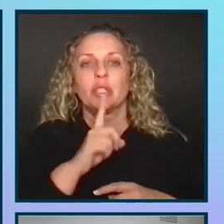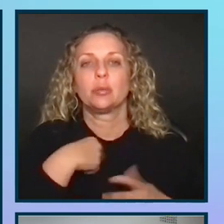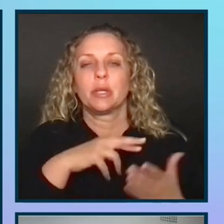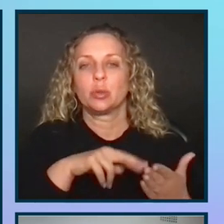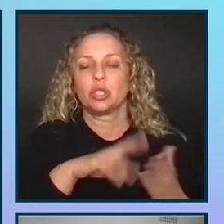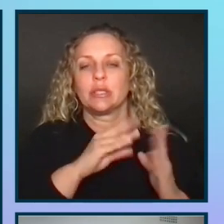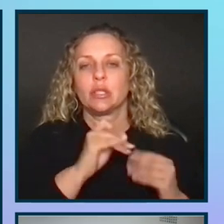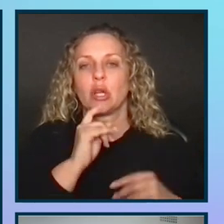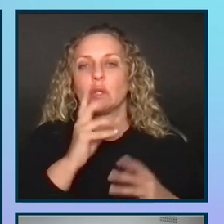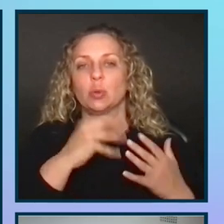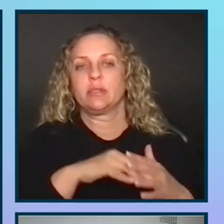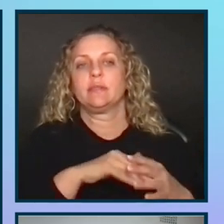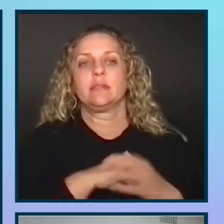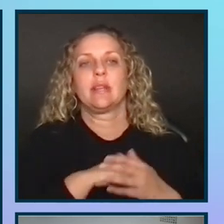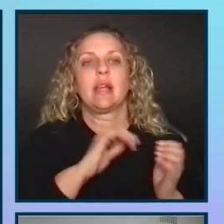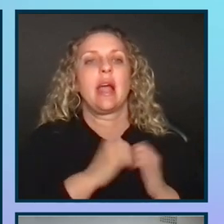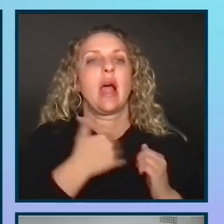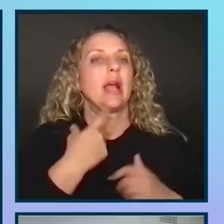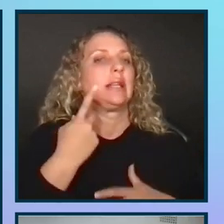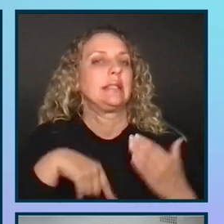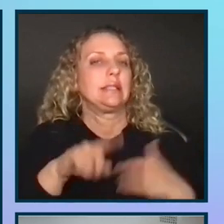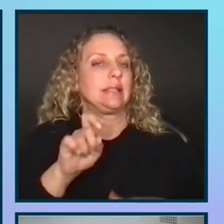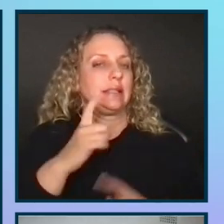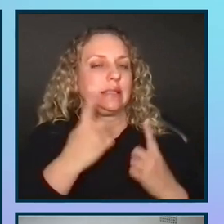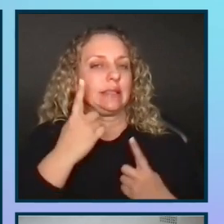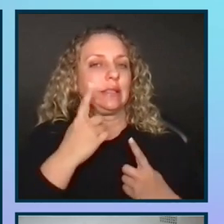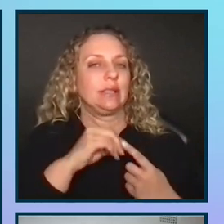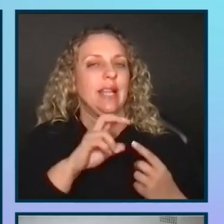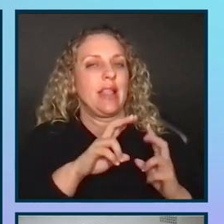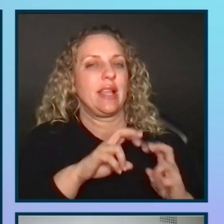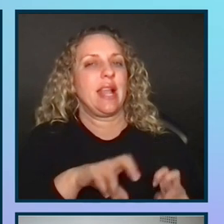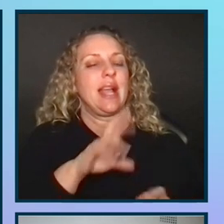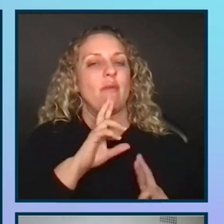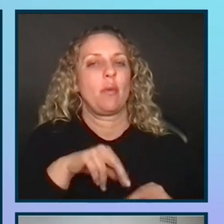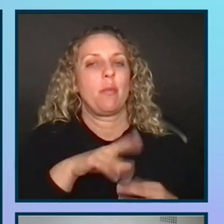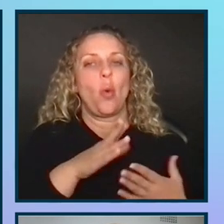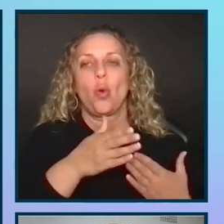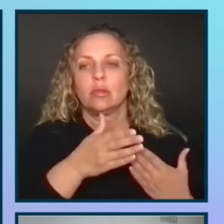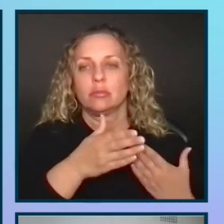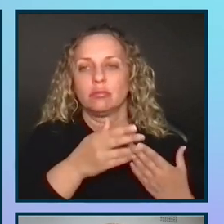my research sessions are inclusive? And what do I need to consider in the analysis and reporting phases?